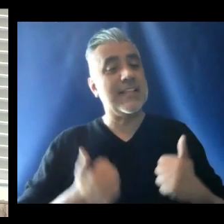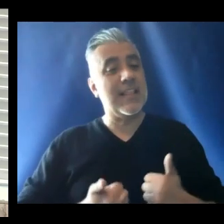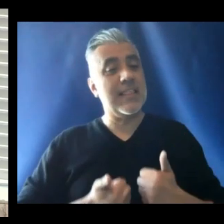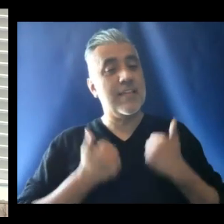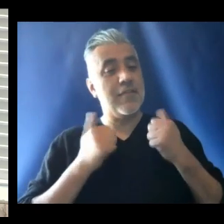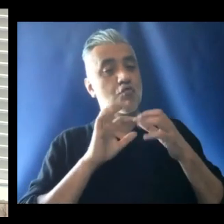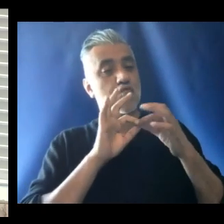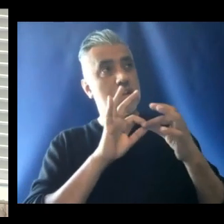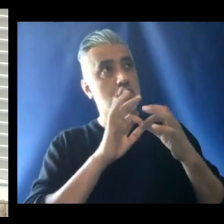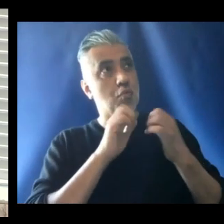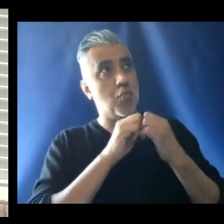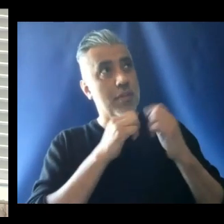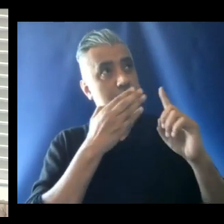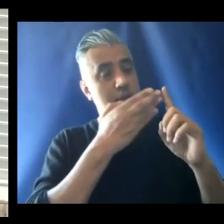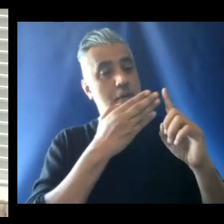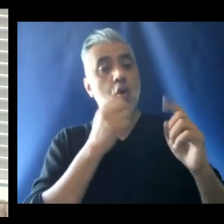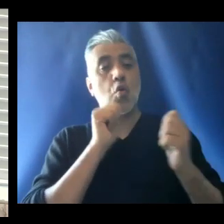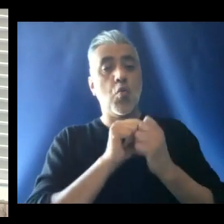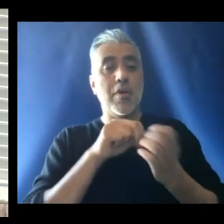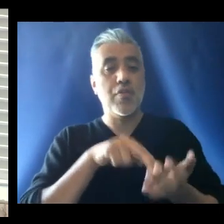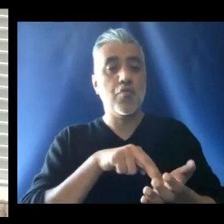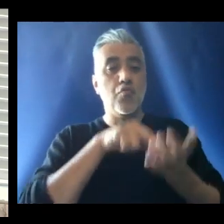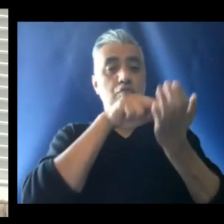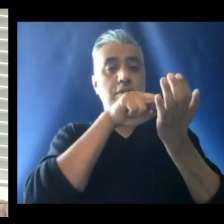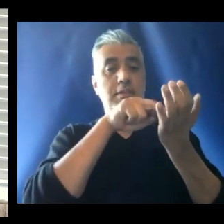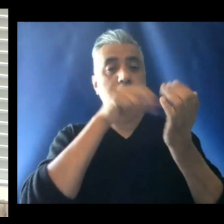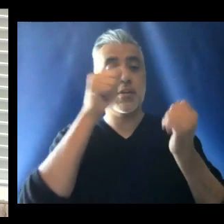relationship with Him, with the risen Lord.